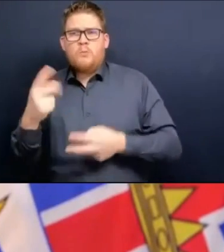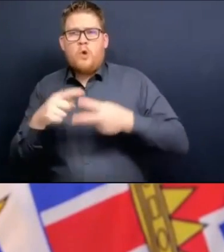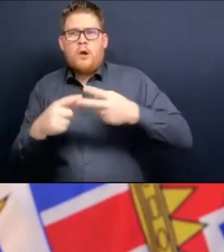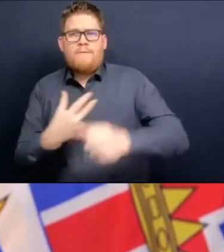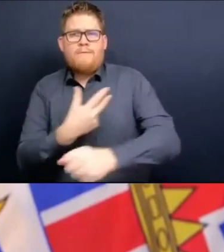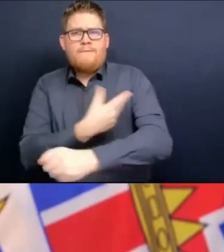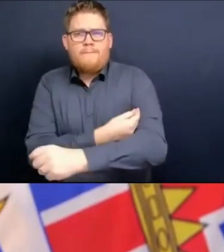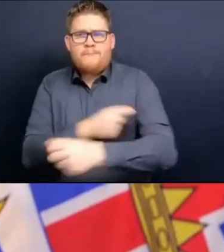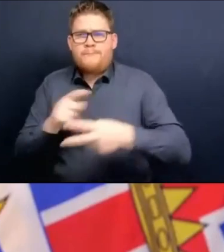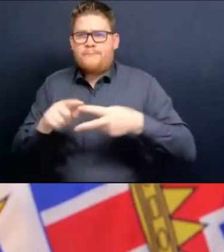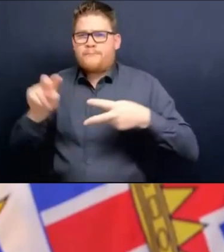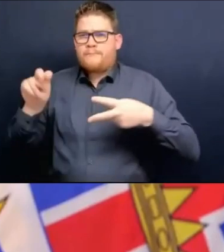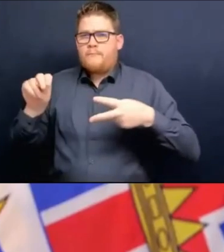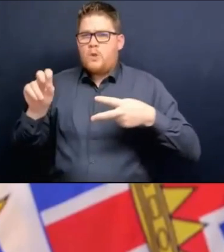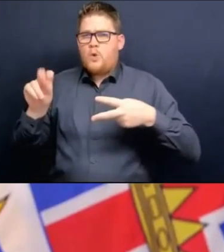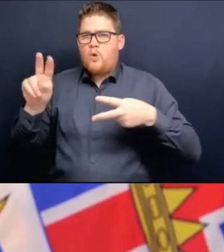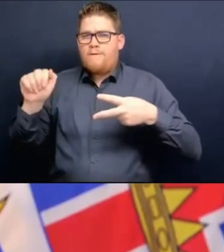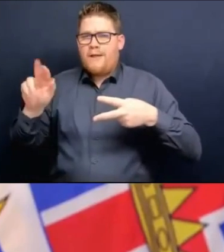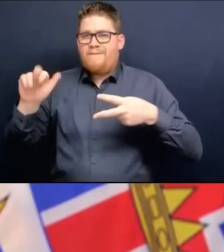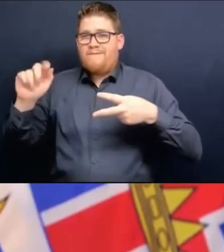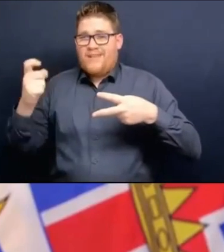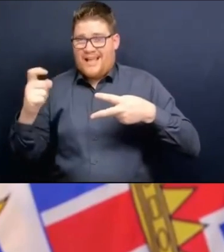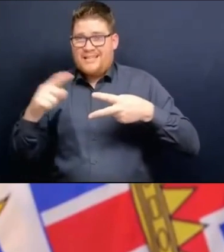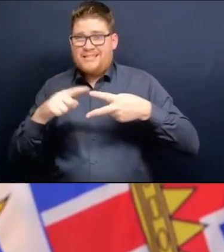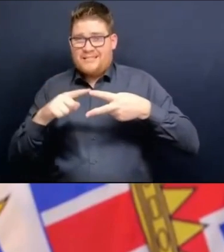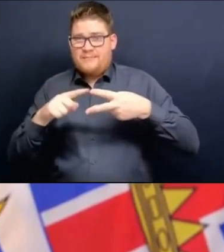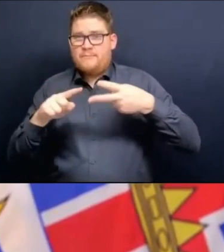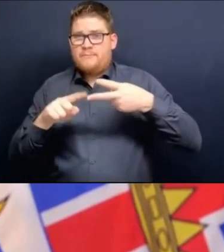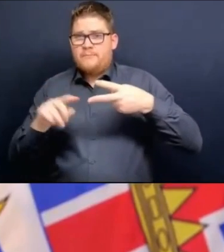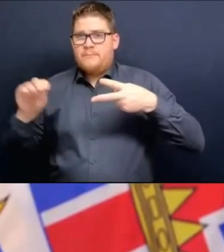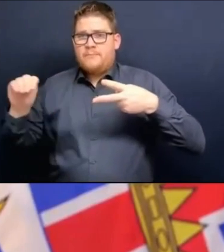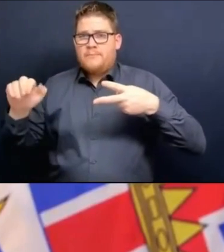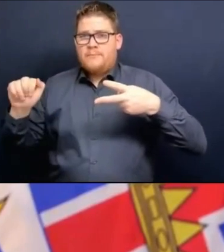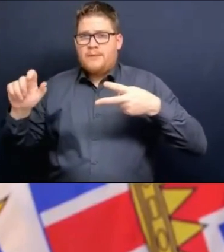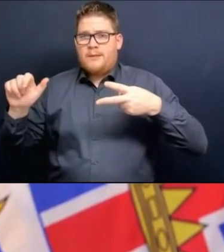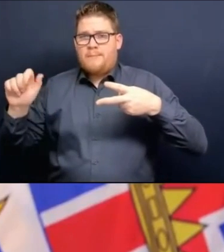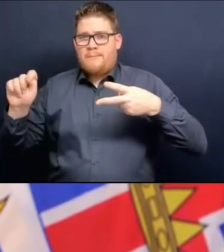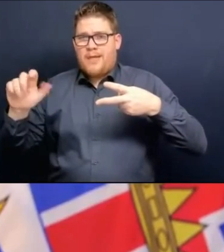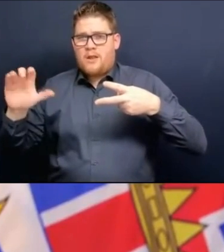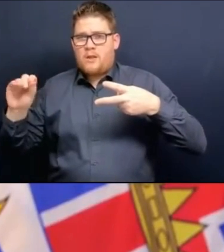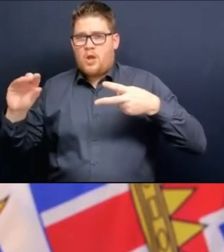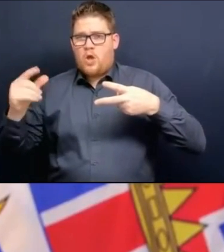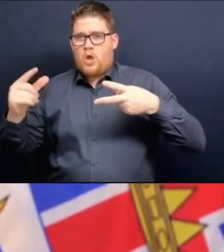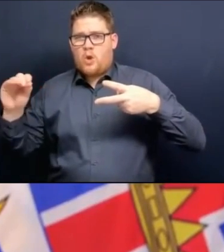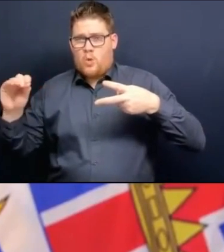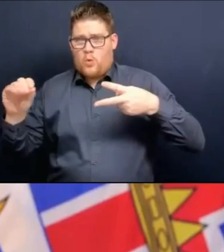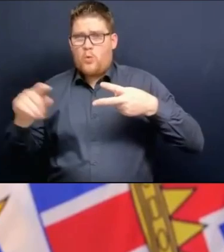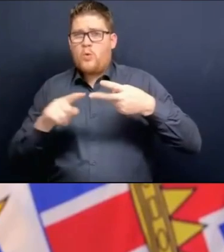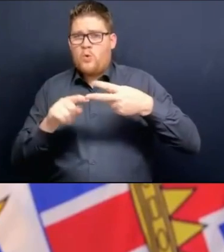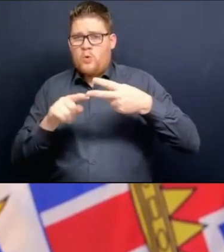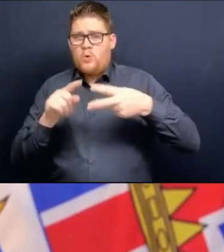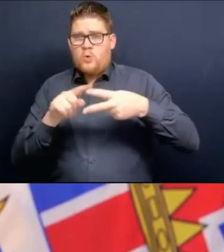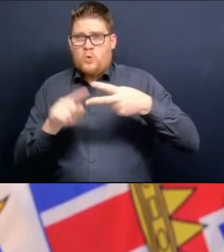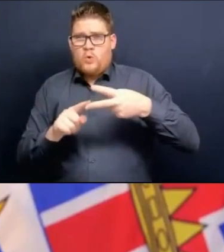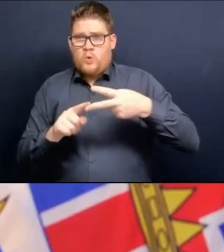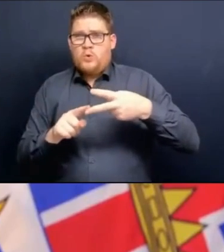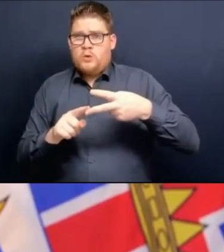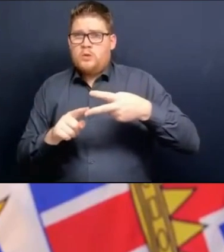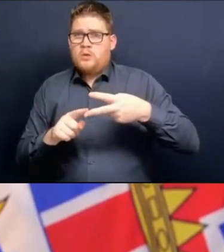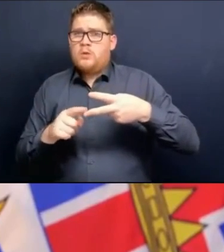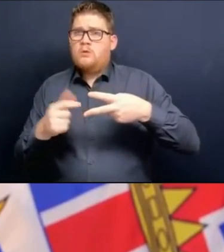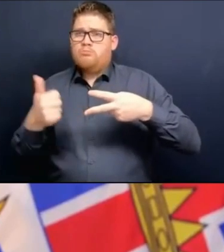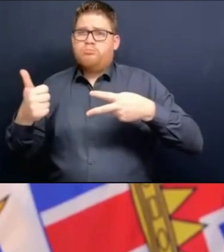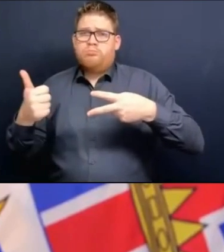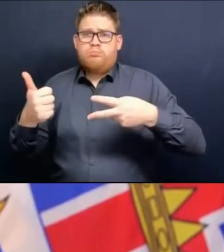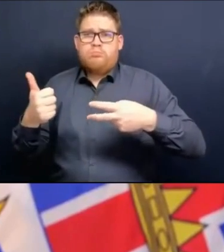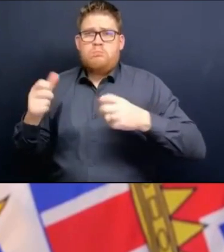Novavax vaccine and Medicago, which are really important options and effective vaccines for people who either can't